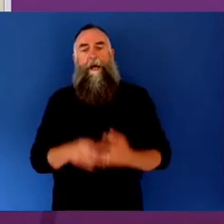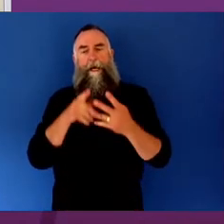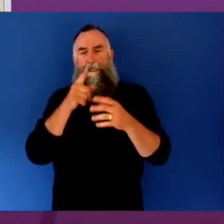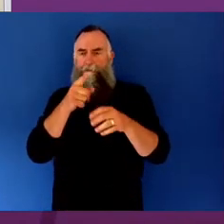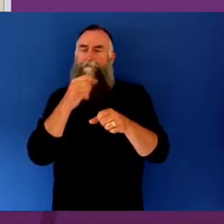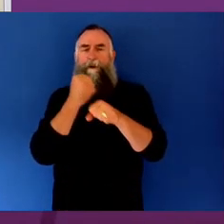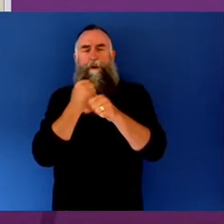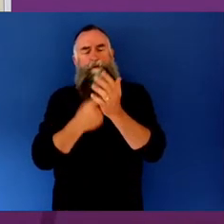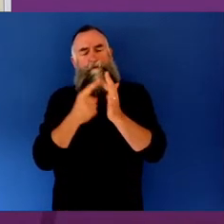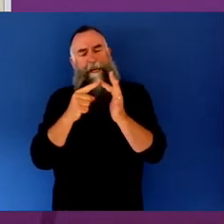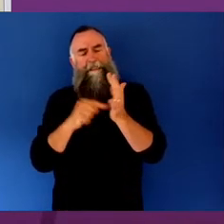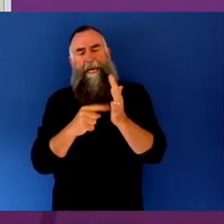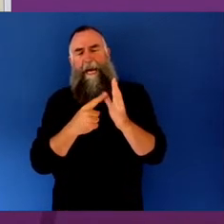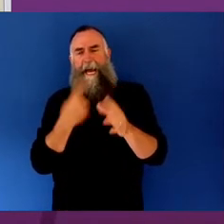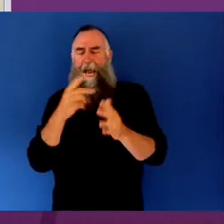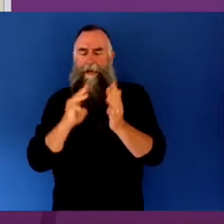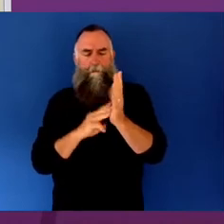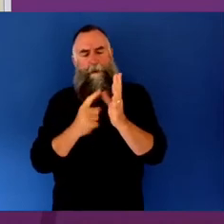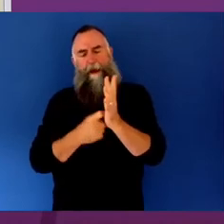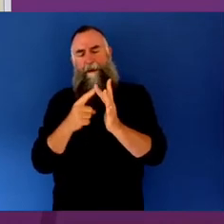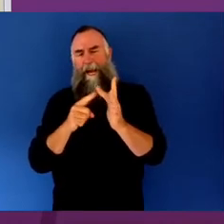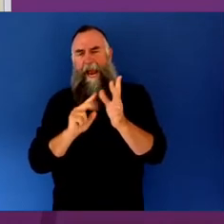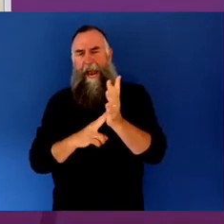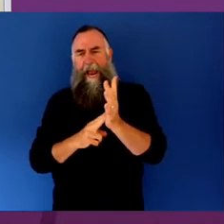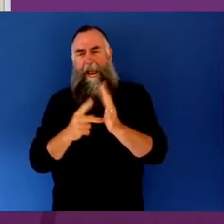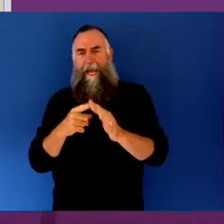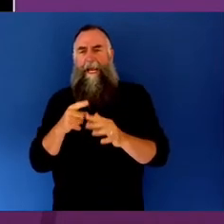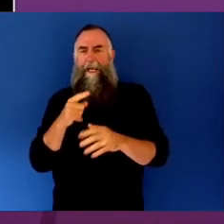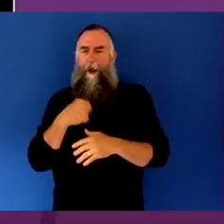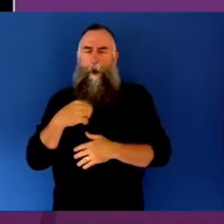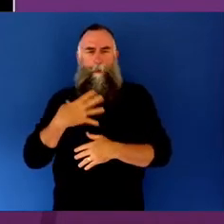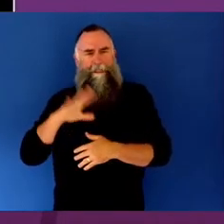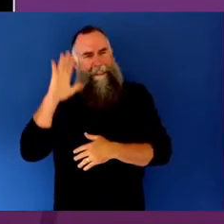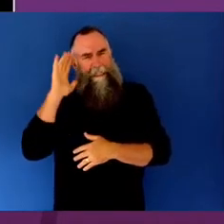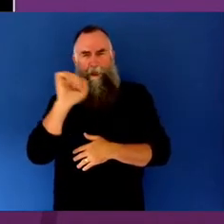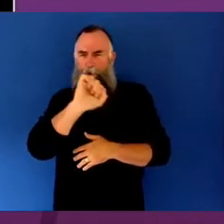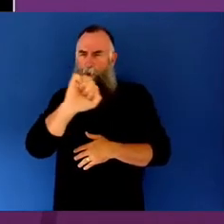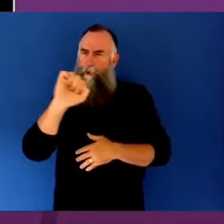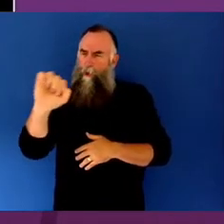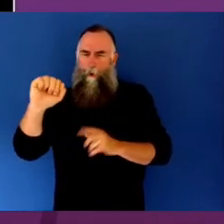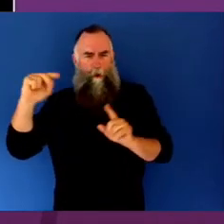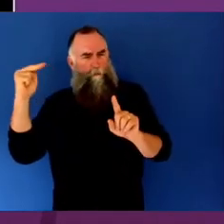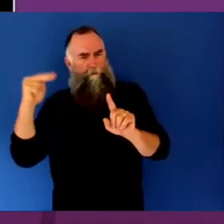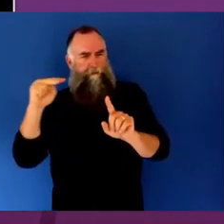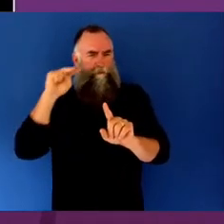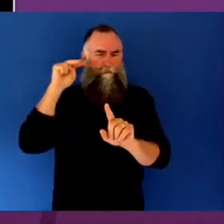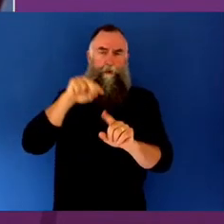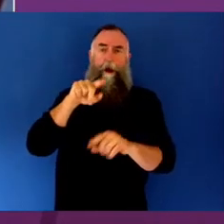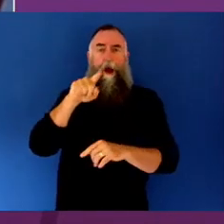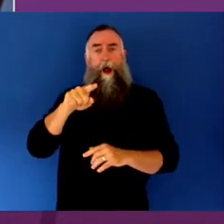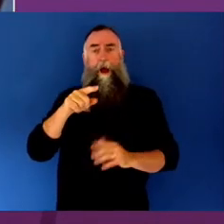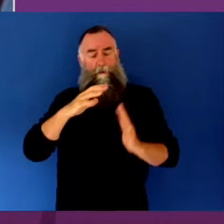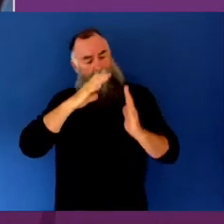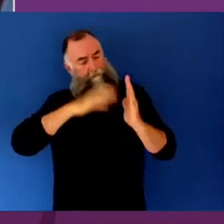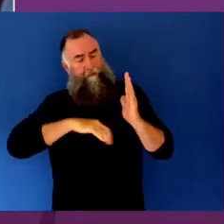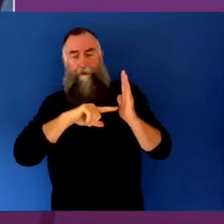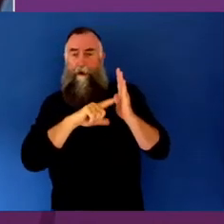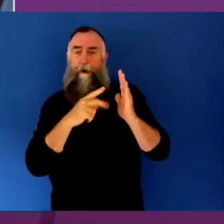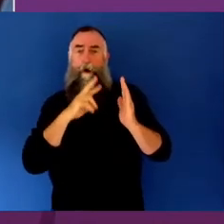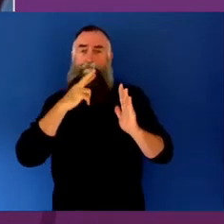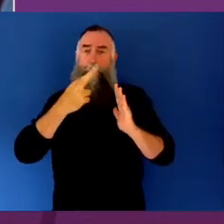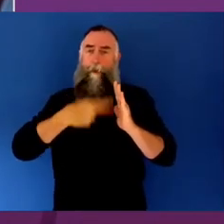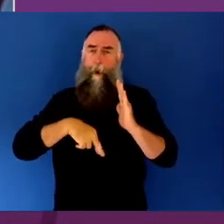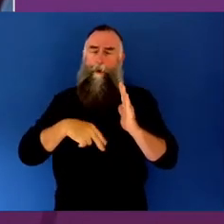these reviews, these reports don't produce any new information. But why hasn't change